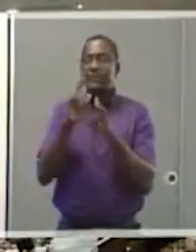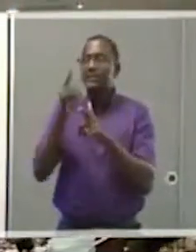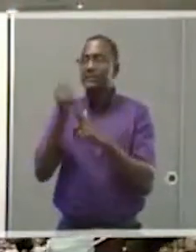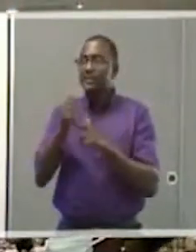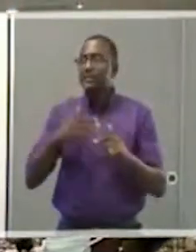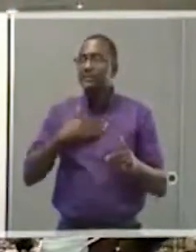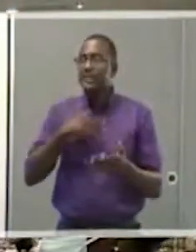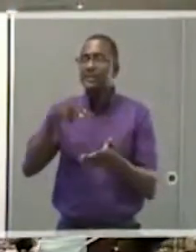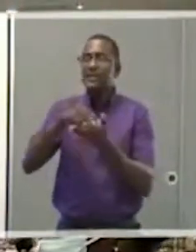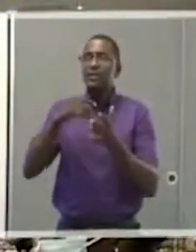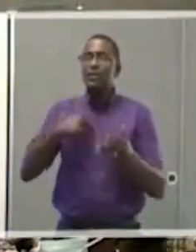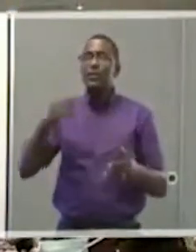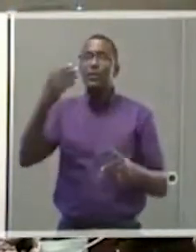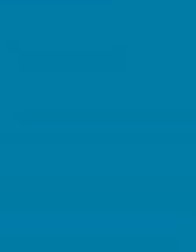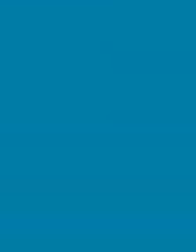Empowered Women, Empowering Women.